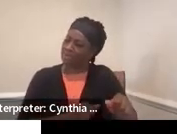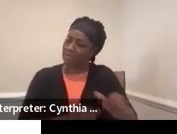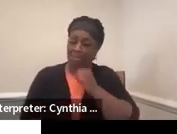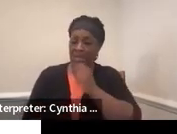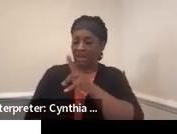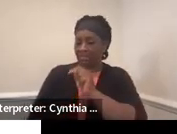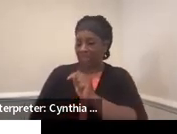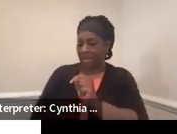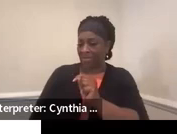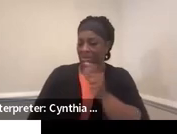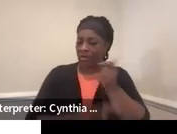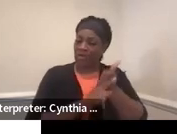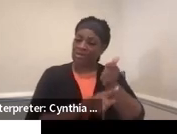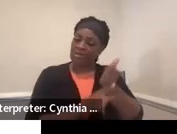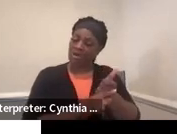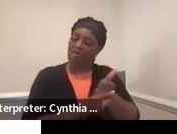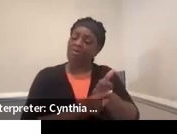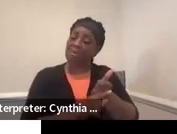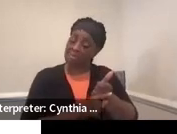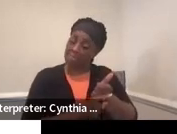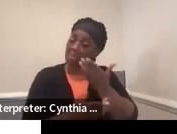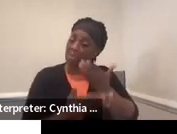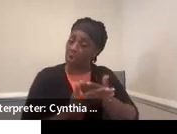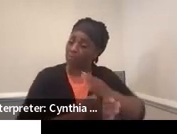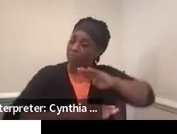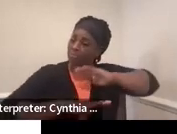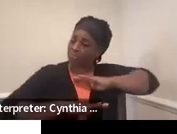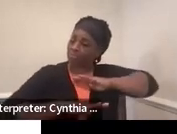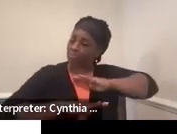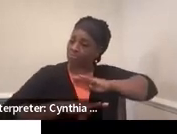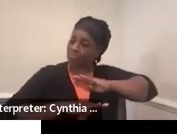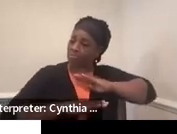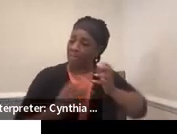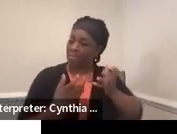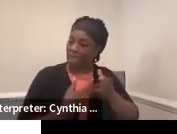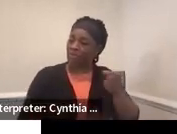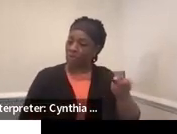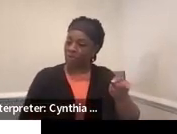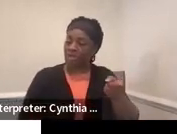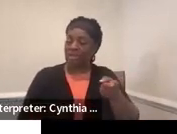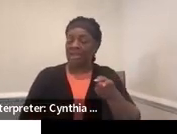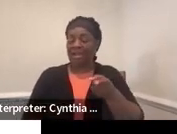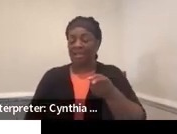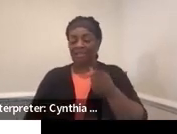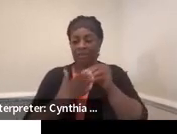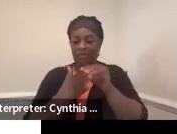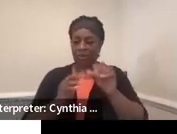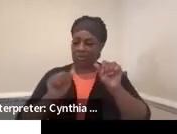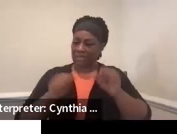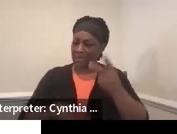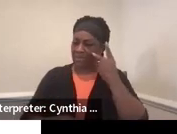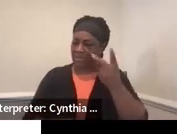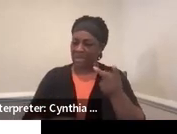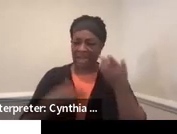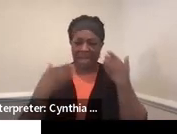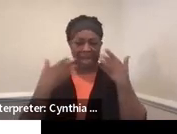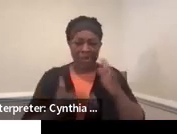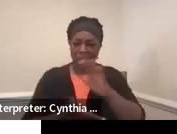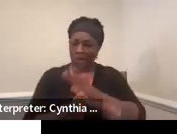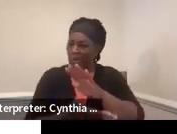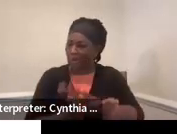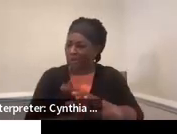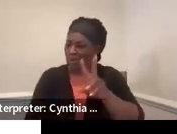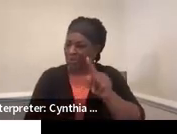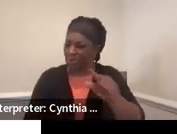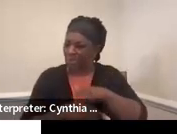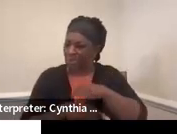So that's how we explored that process. And she was able to see, I don't want to go to school for that